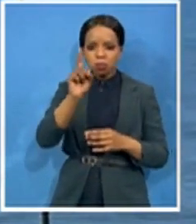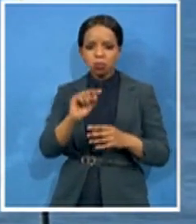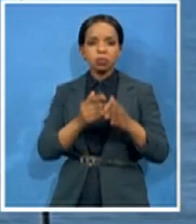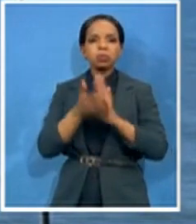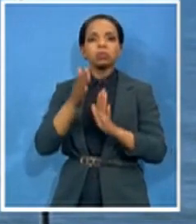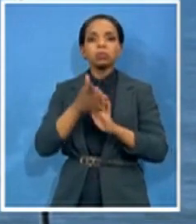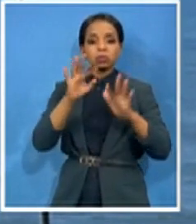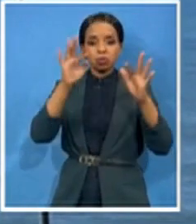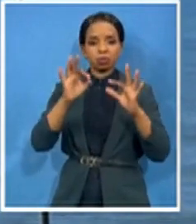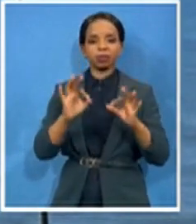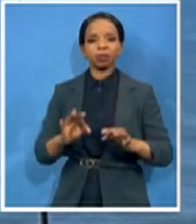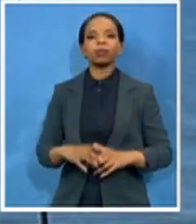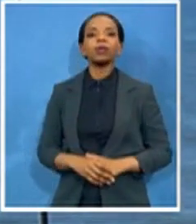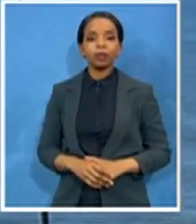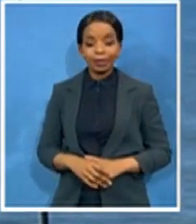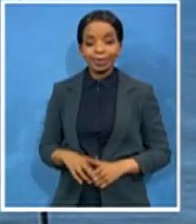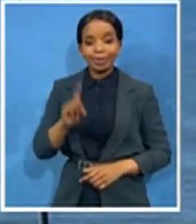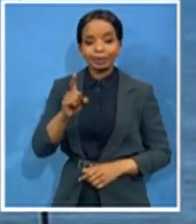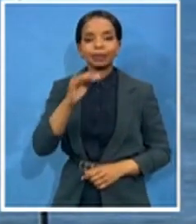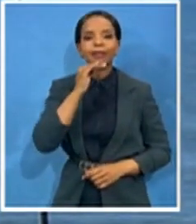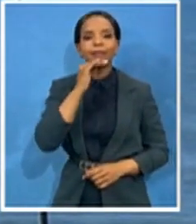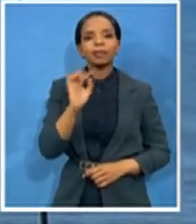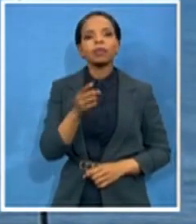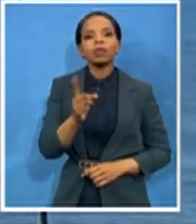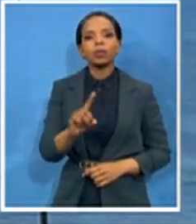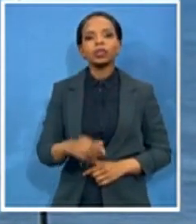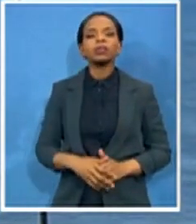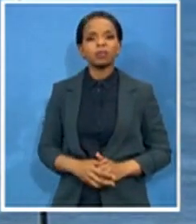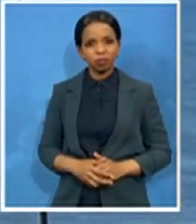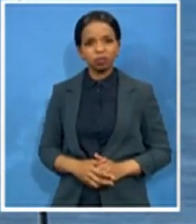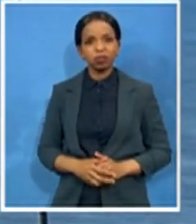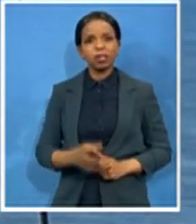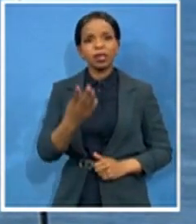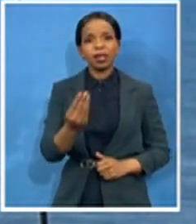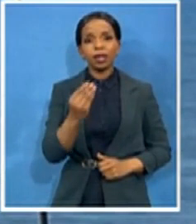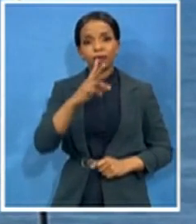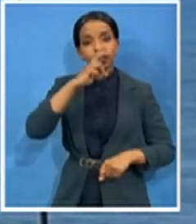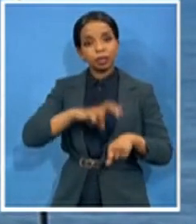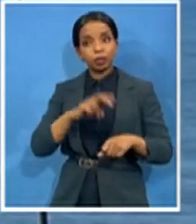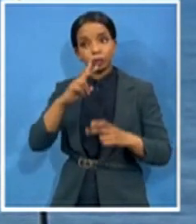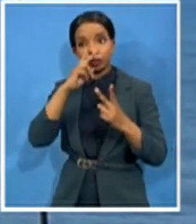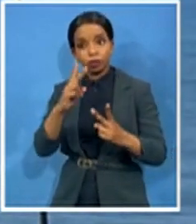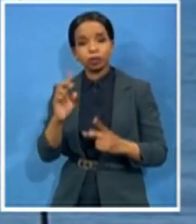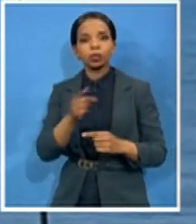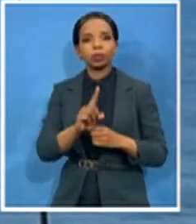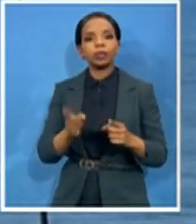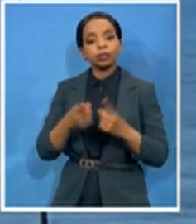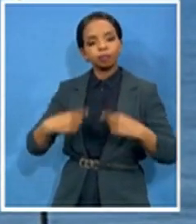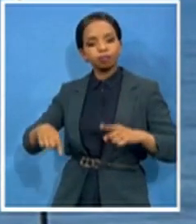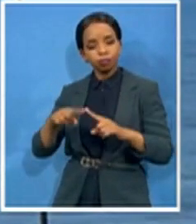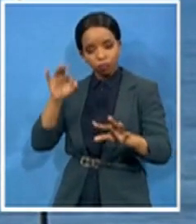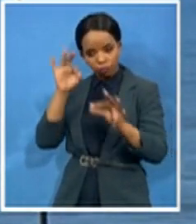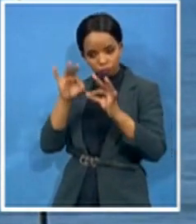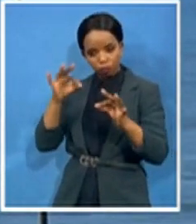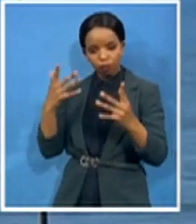then there was need then to reconsider our specifications for transportation of people and we tried to take that out. And so